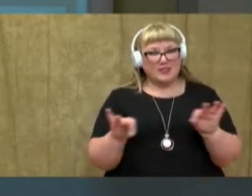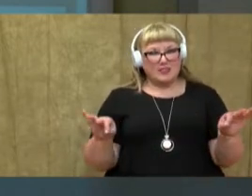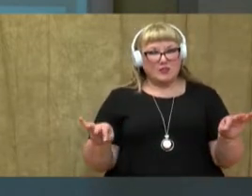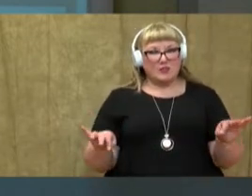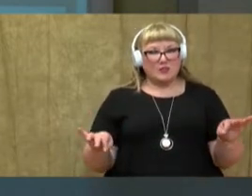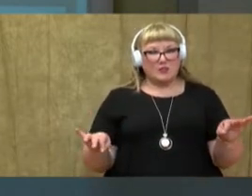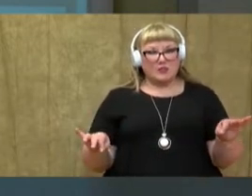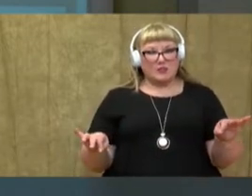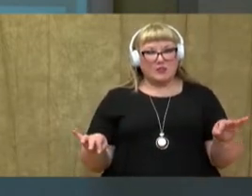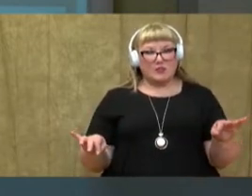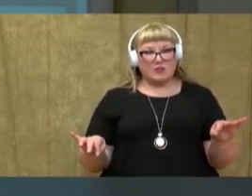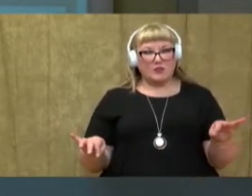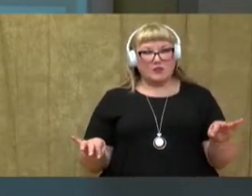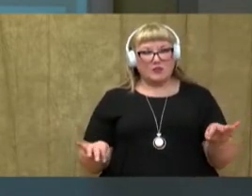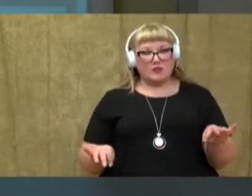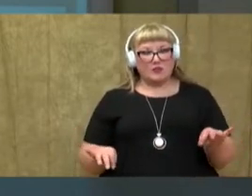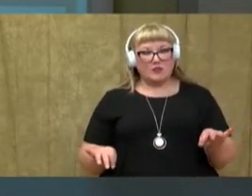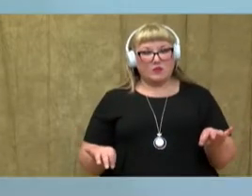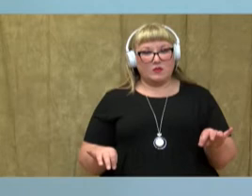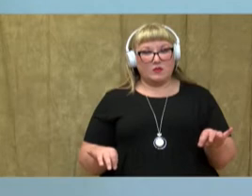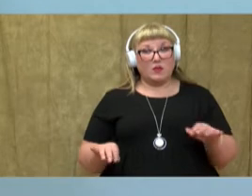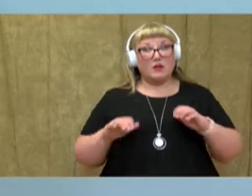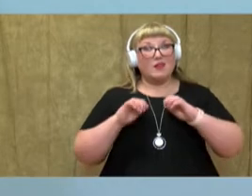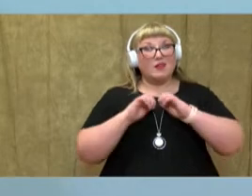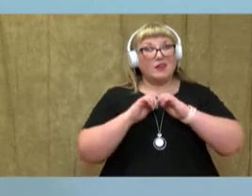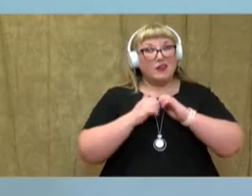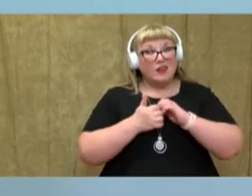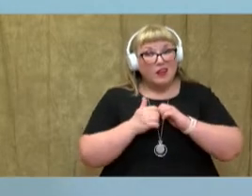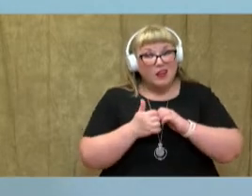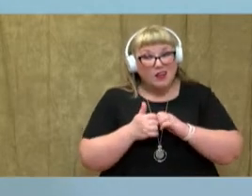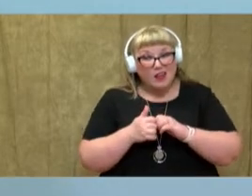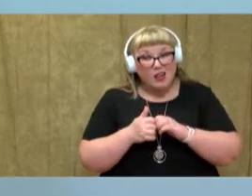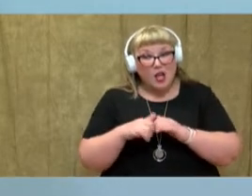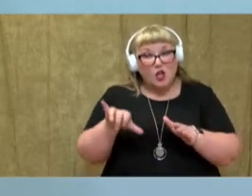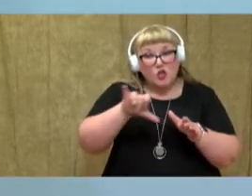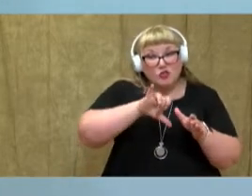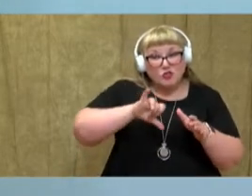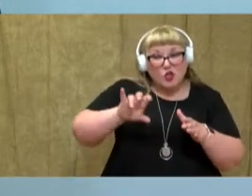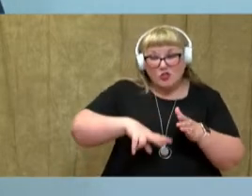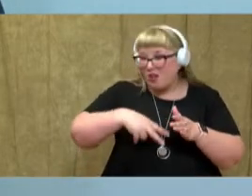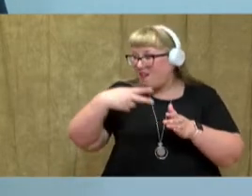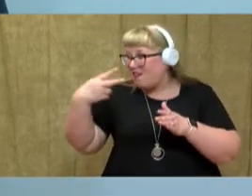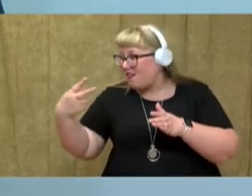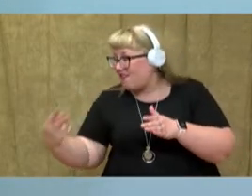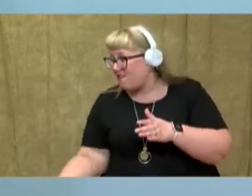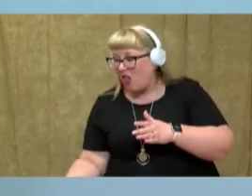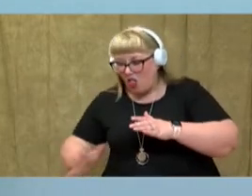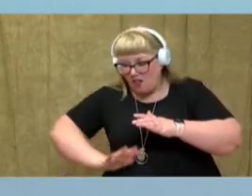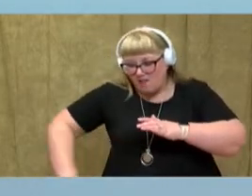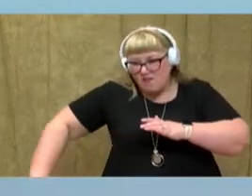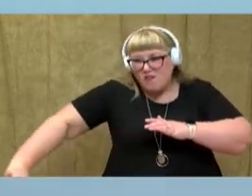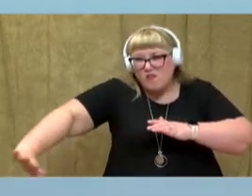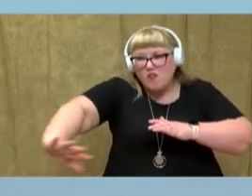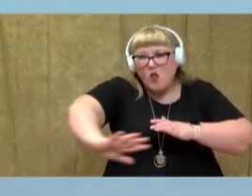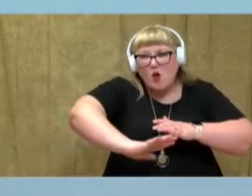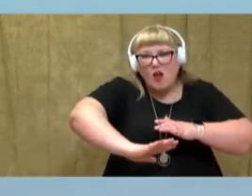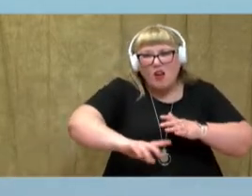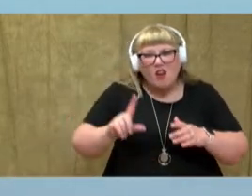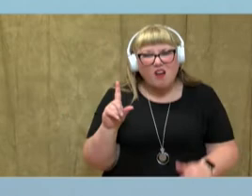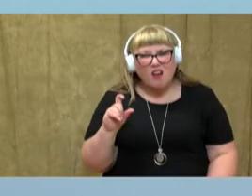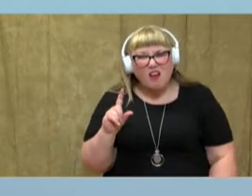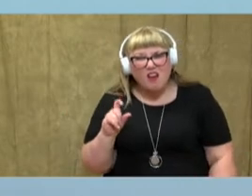sentence. How did the sauce fall onto the floor? How did the sauce